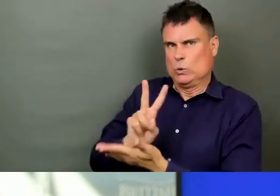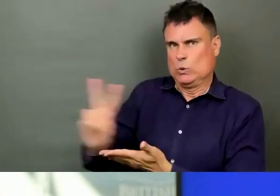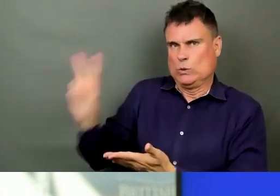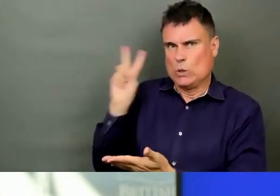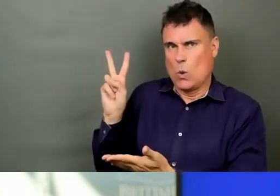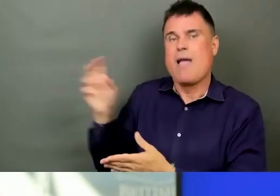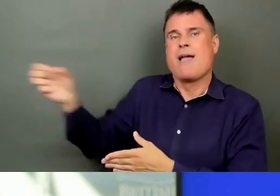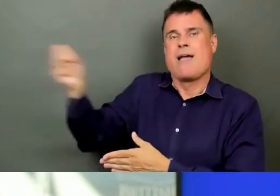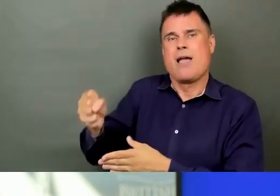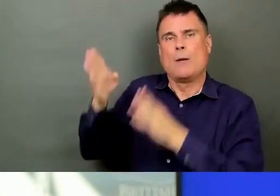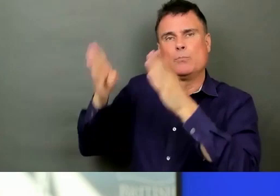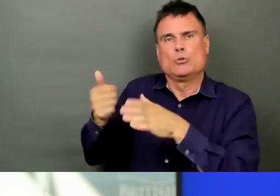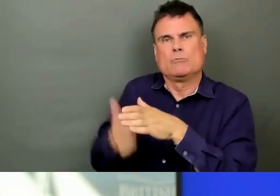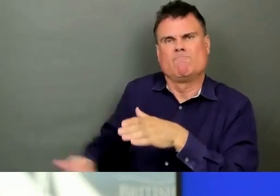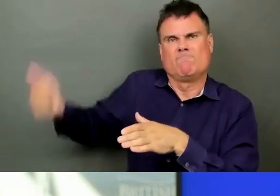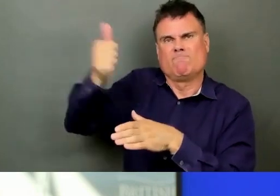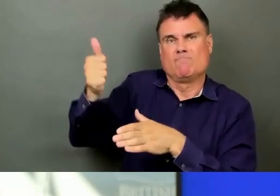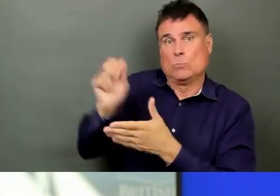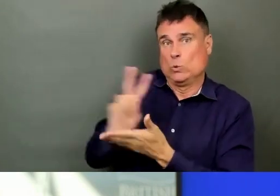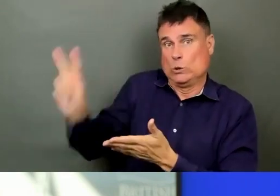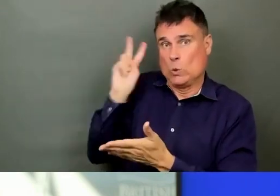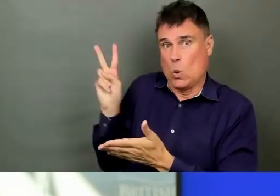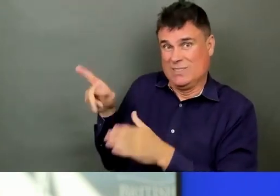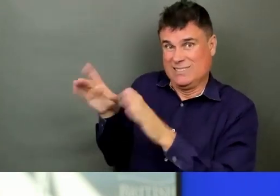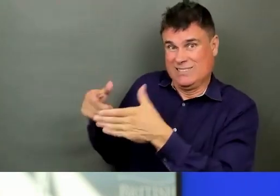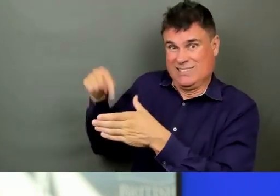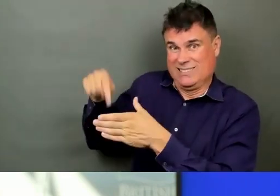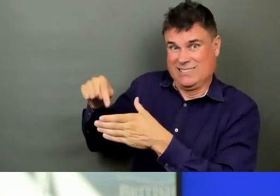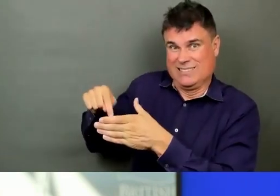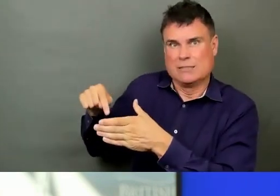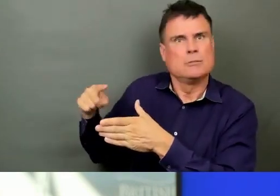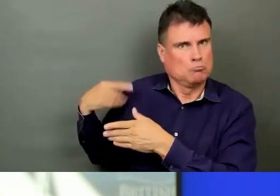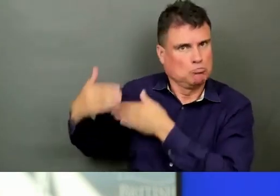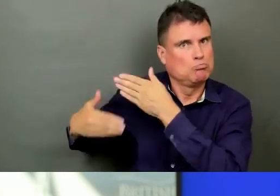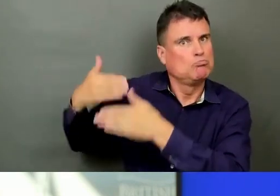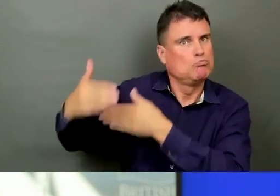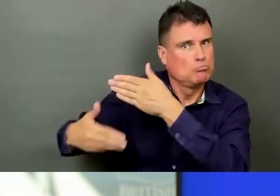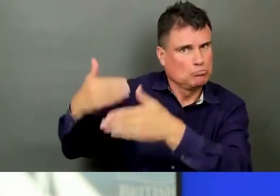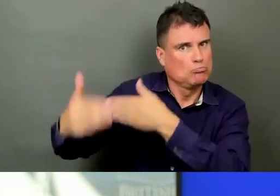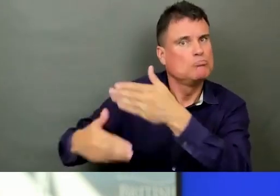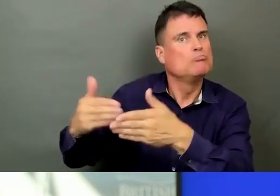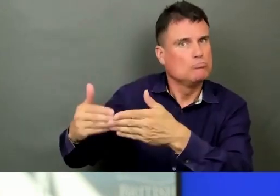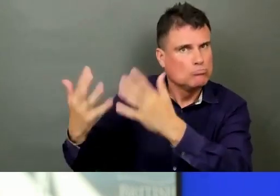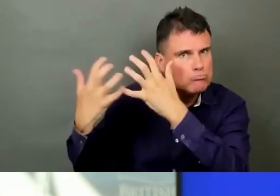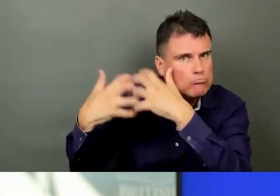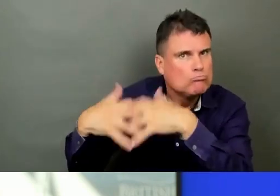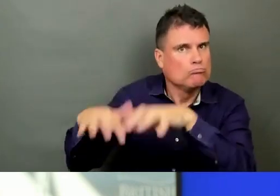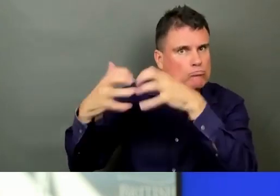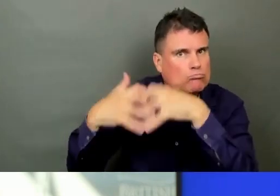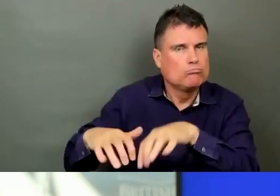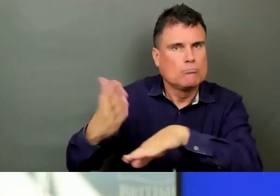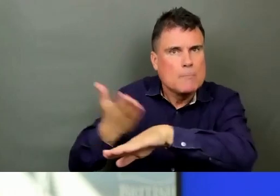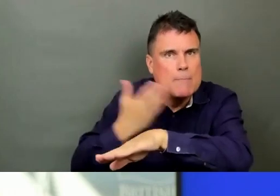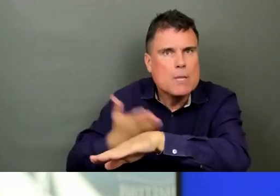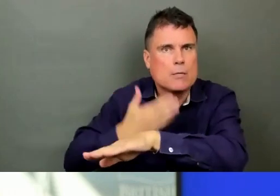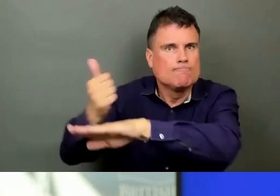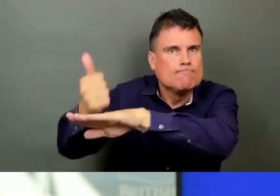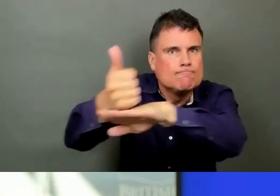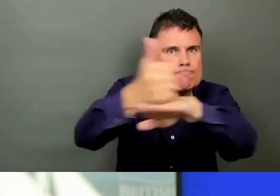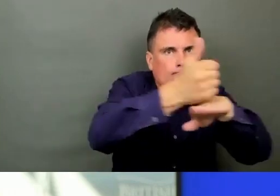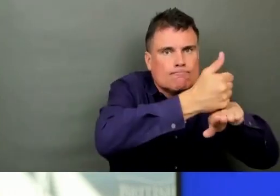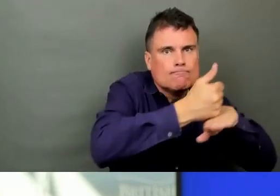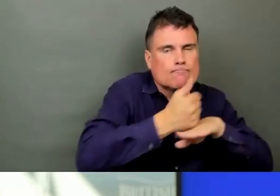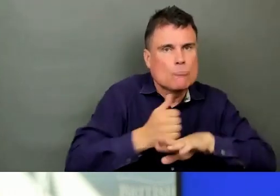exceptional things. The list of measures I talked about to get more people in the field, to get more supports for them, to improve the time around